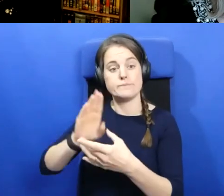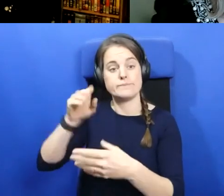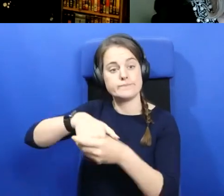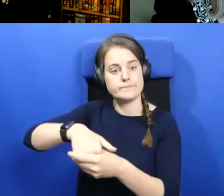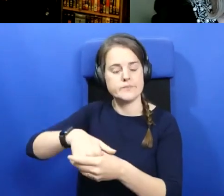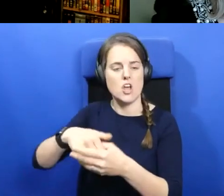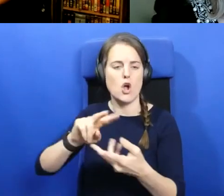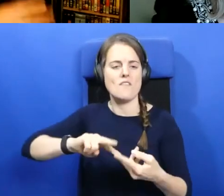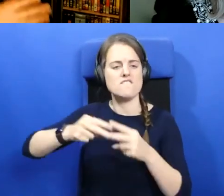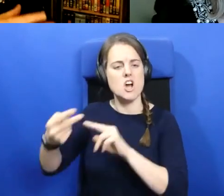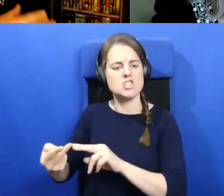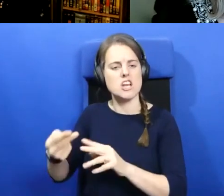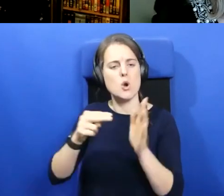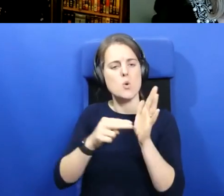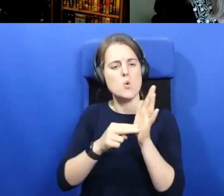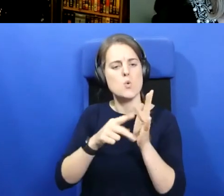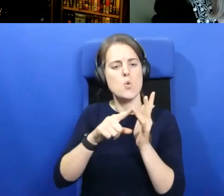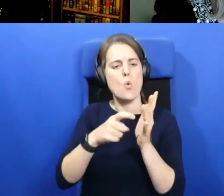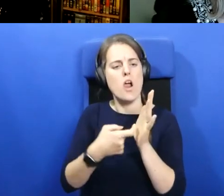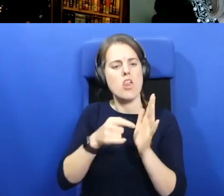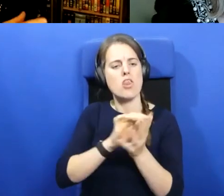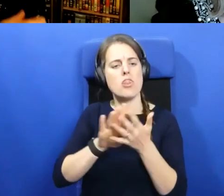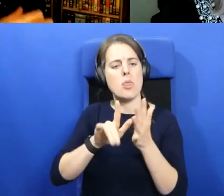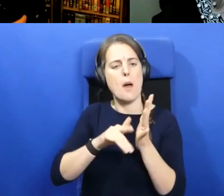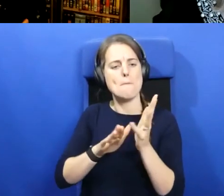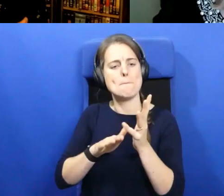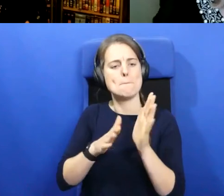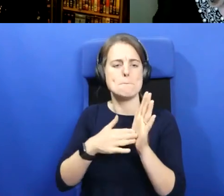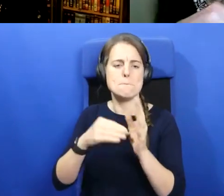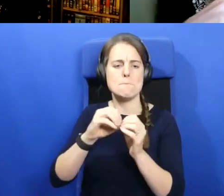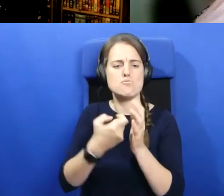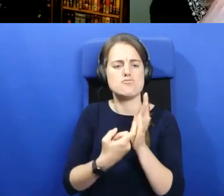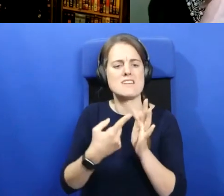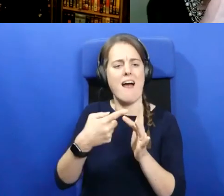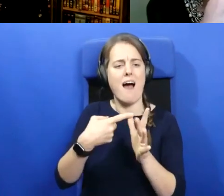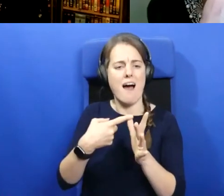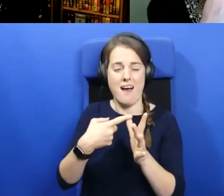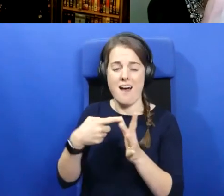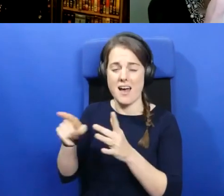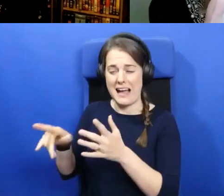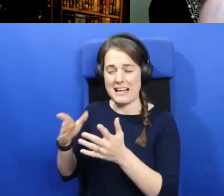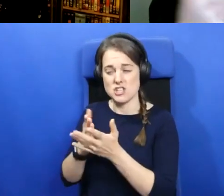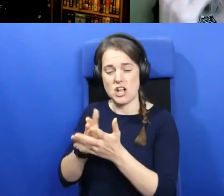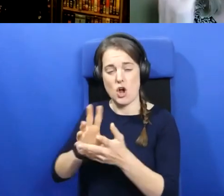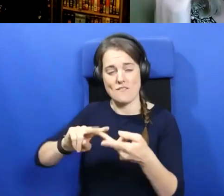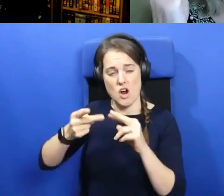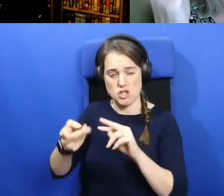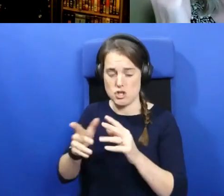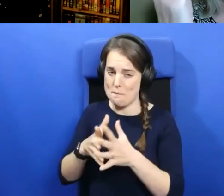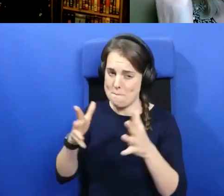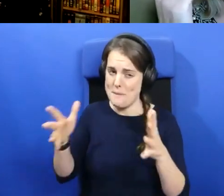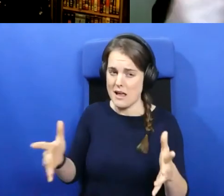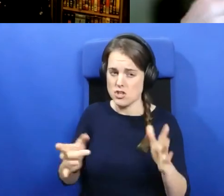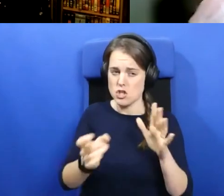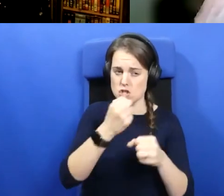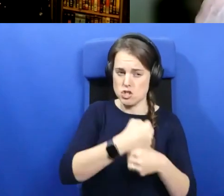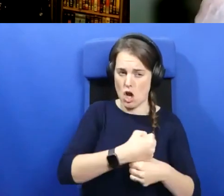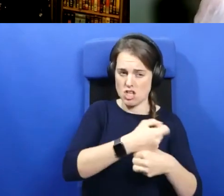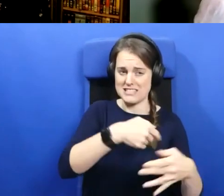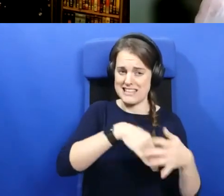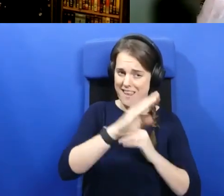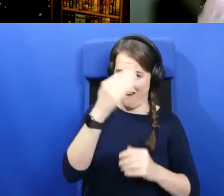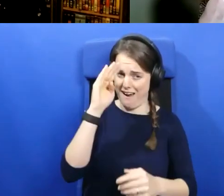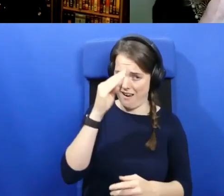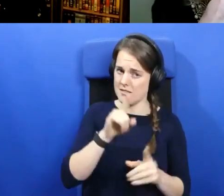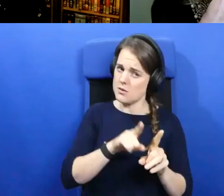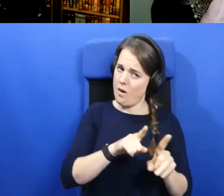There are really extensive connections with pretty major churches in Ireland as well. So